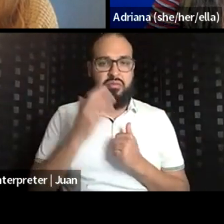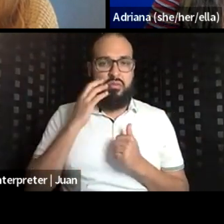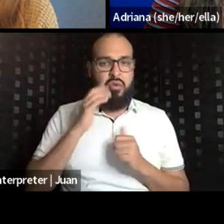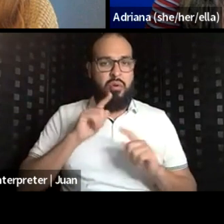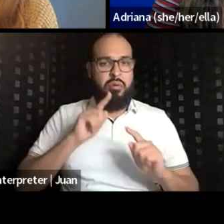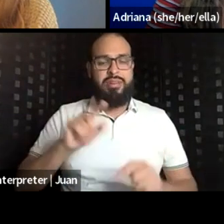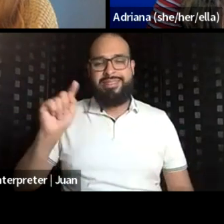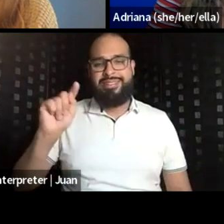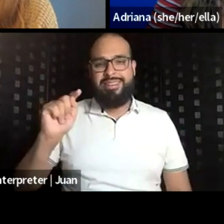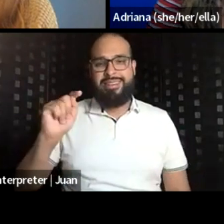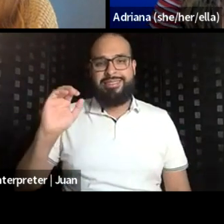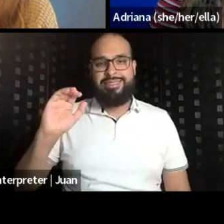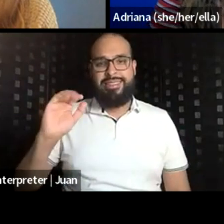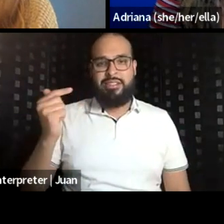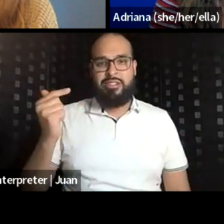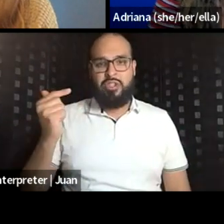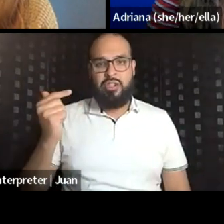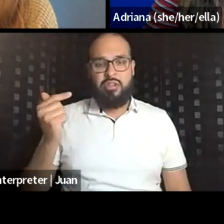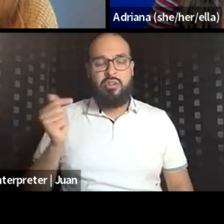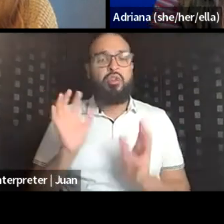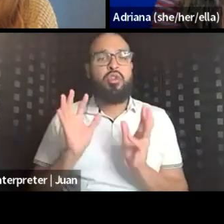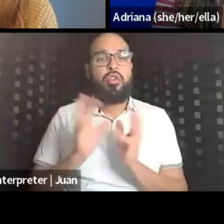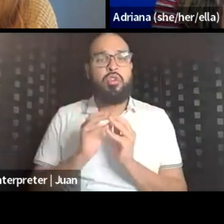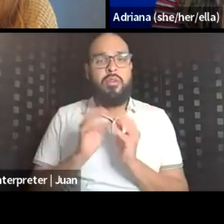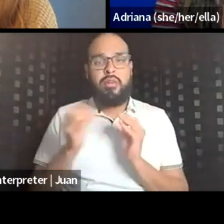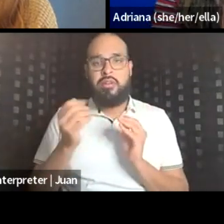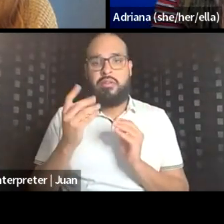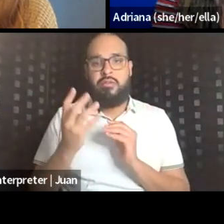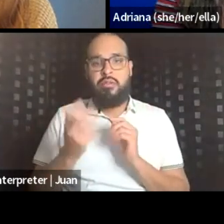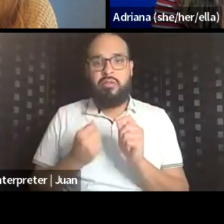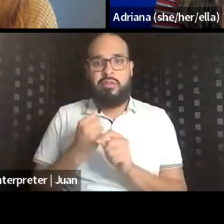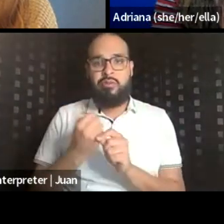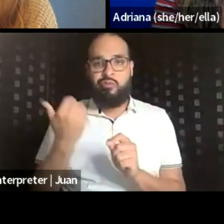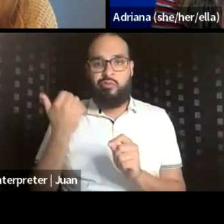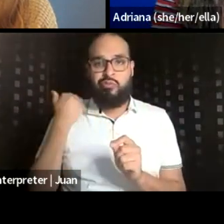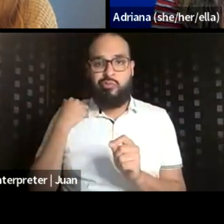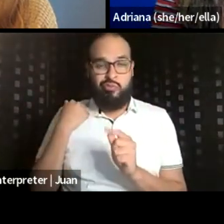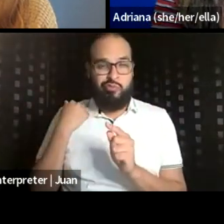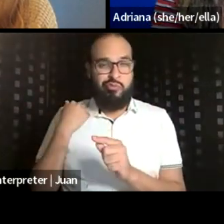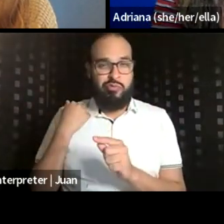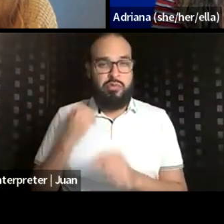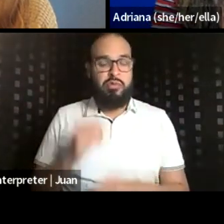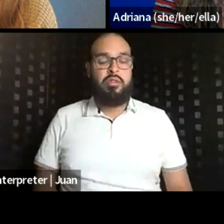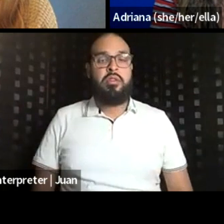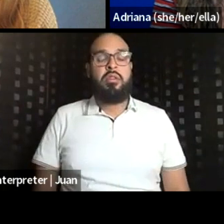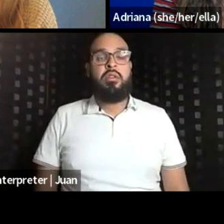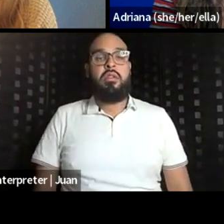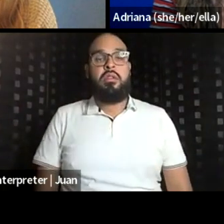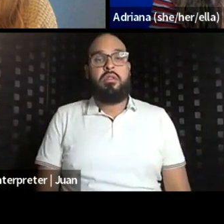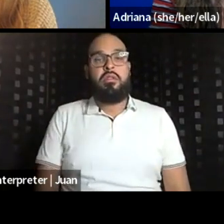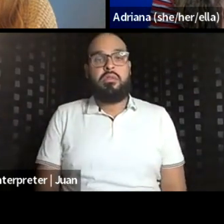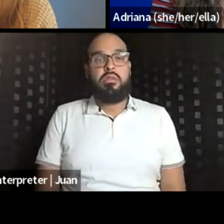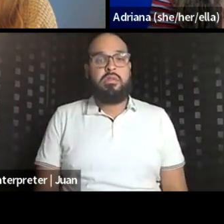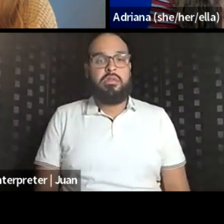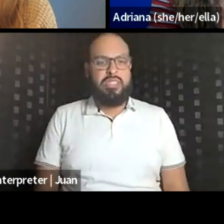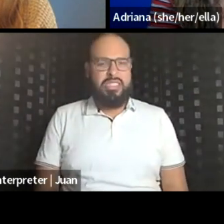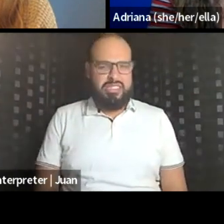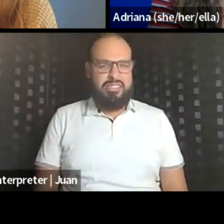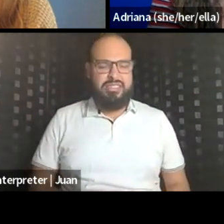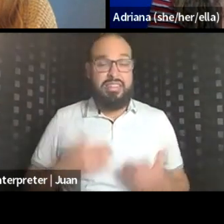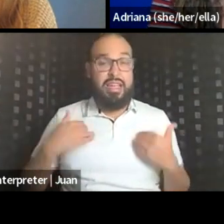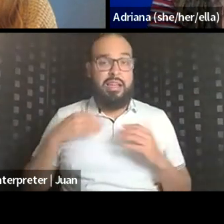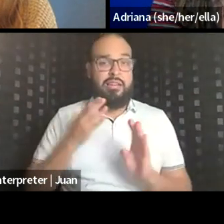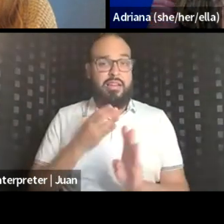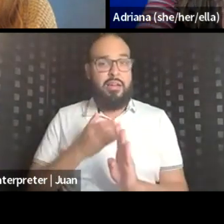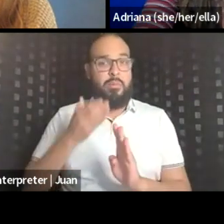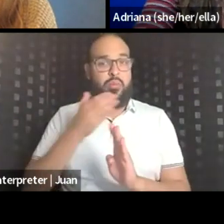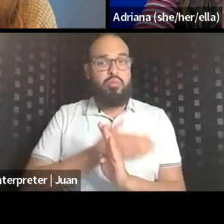conferences a few years ago. And it was like a pre-conference on